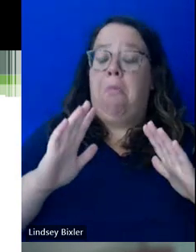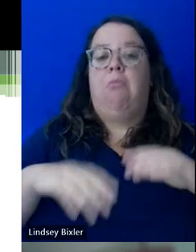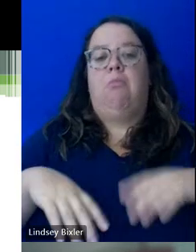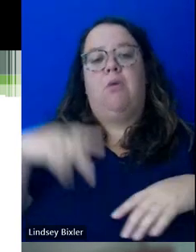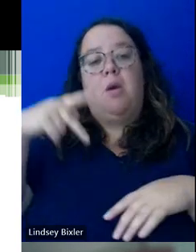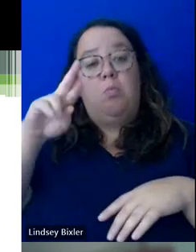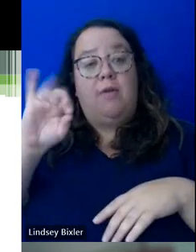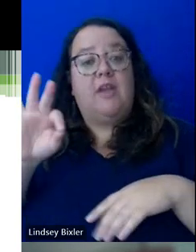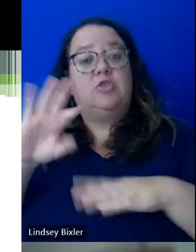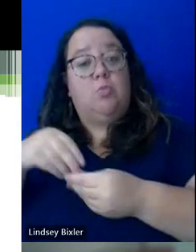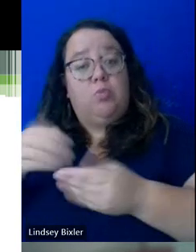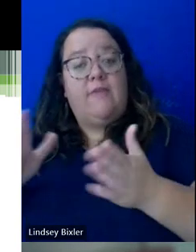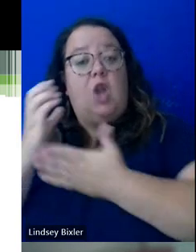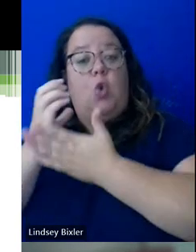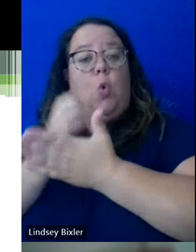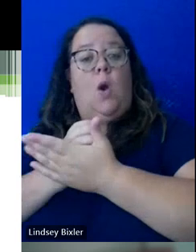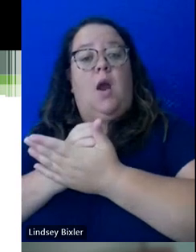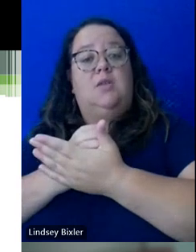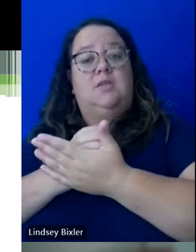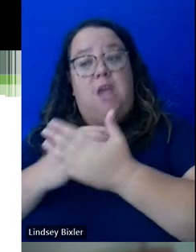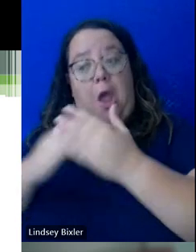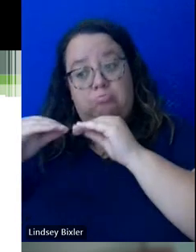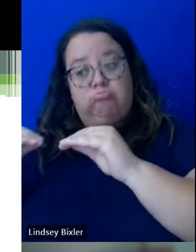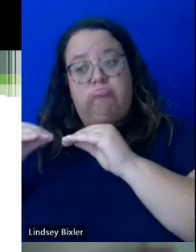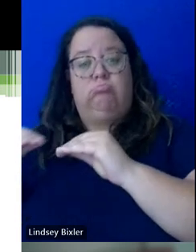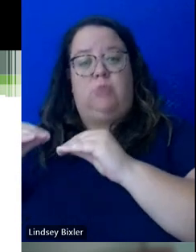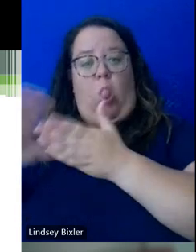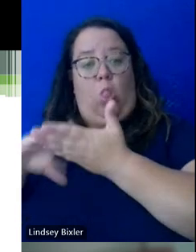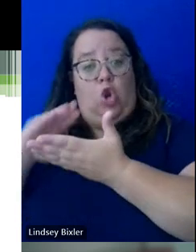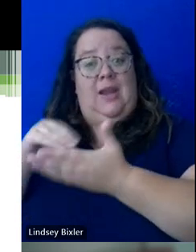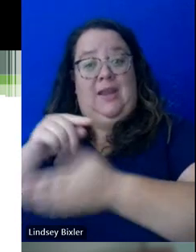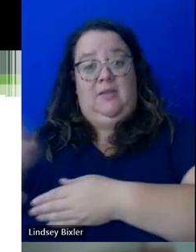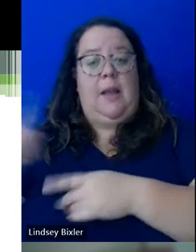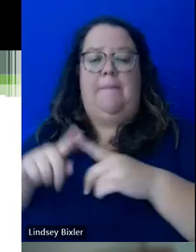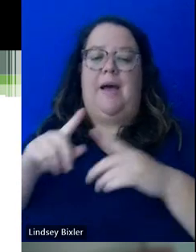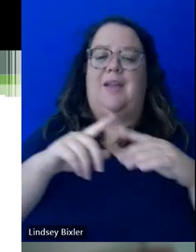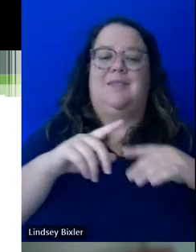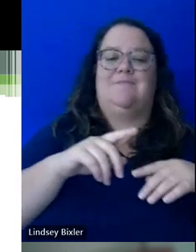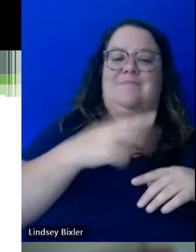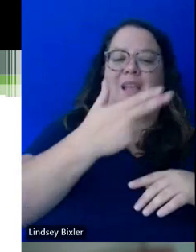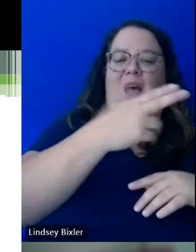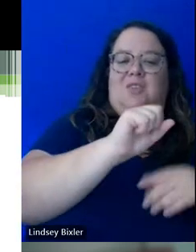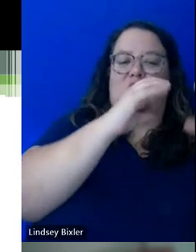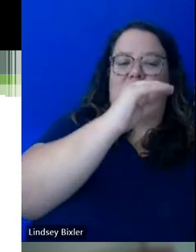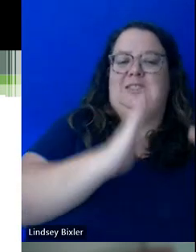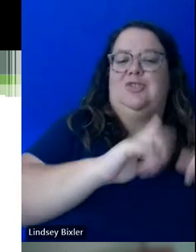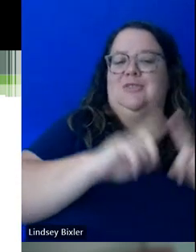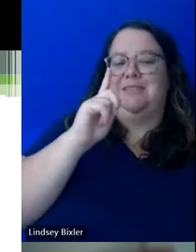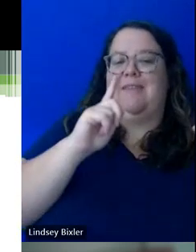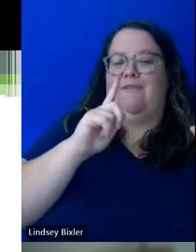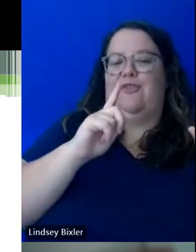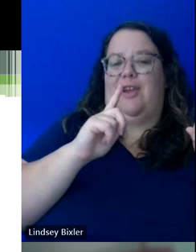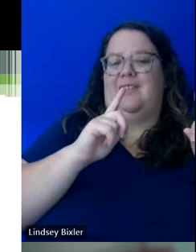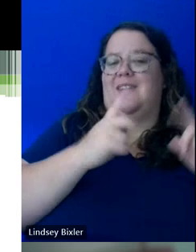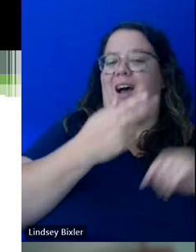material and being accountable for learning, but they're less involved or involved differently in the accommodations process than they are in a